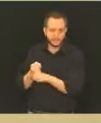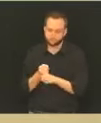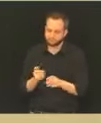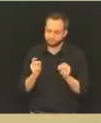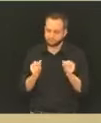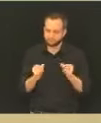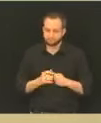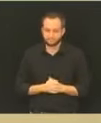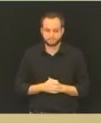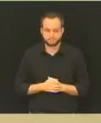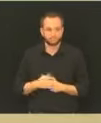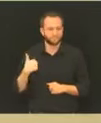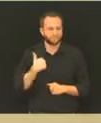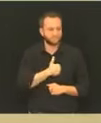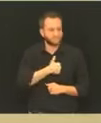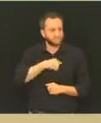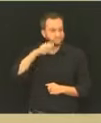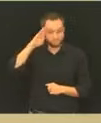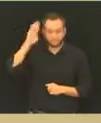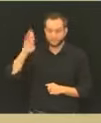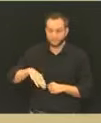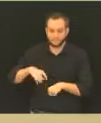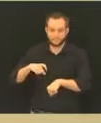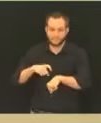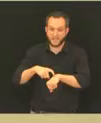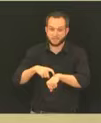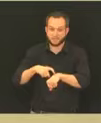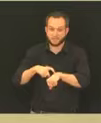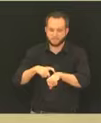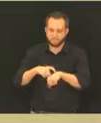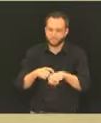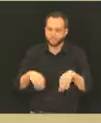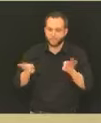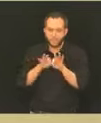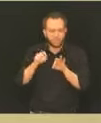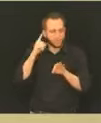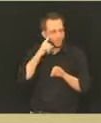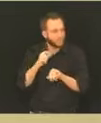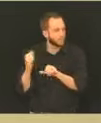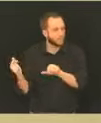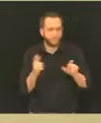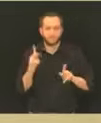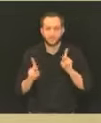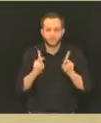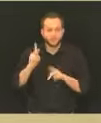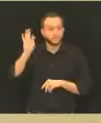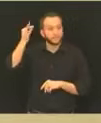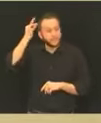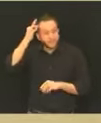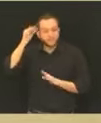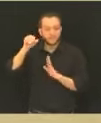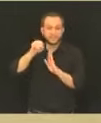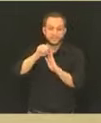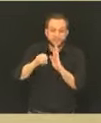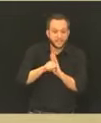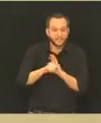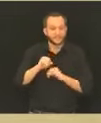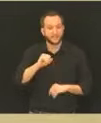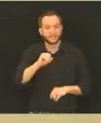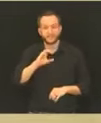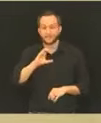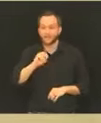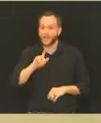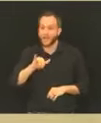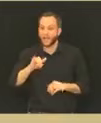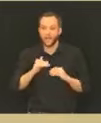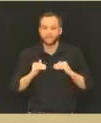aware that time is of the essence and people at every level, from the federal to state to county, are